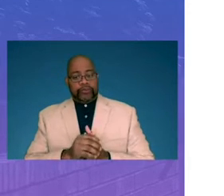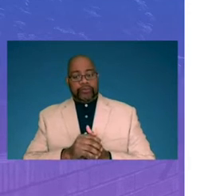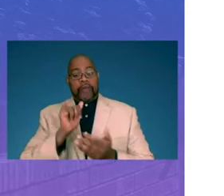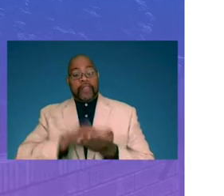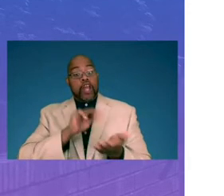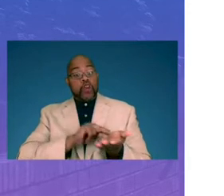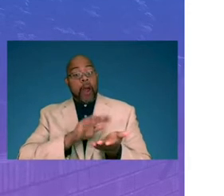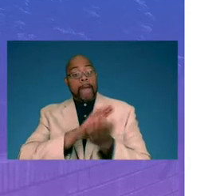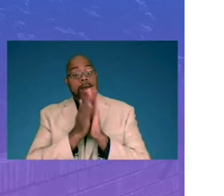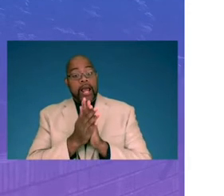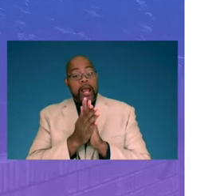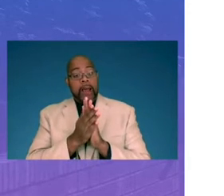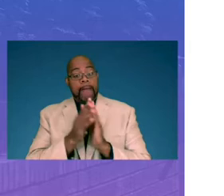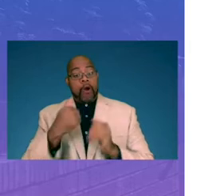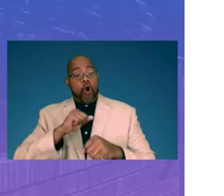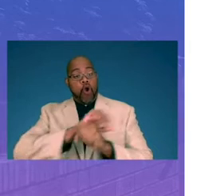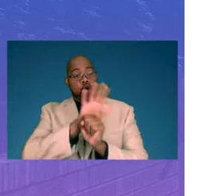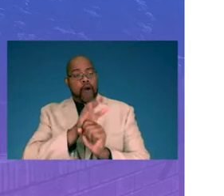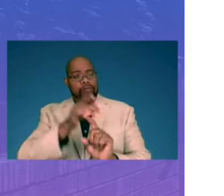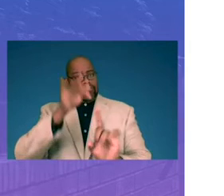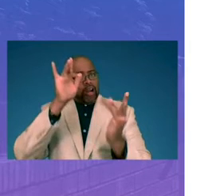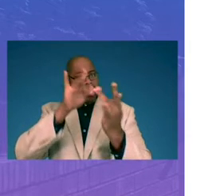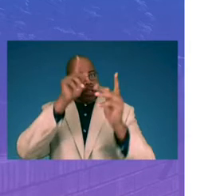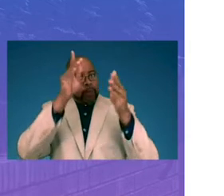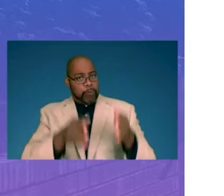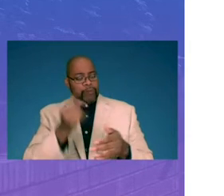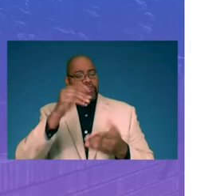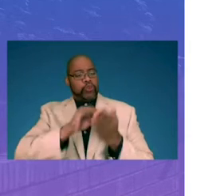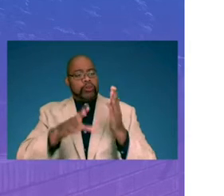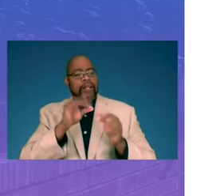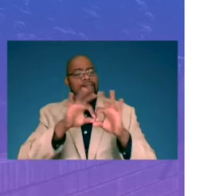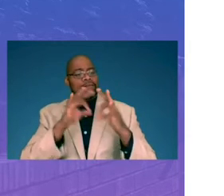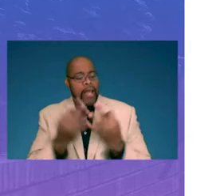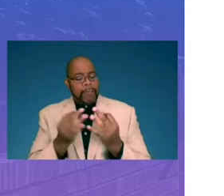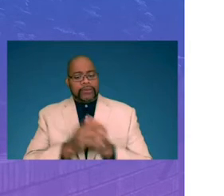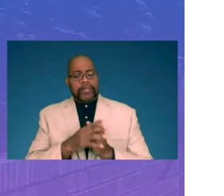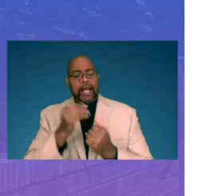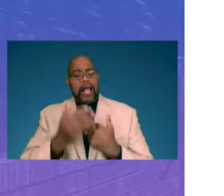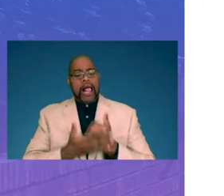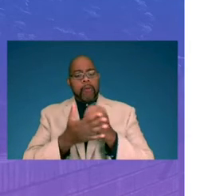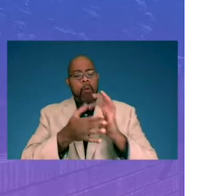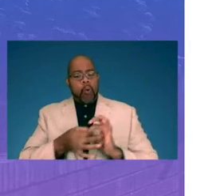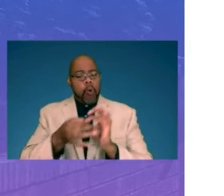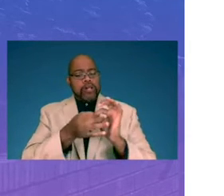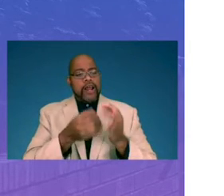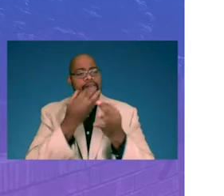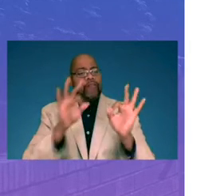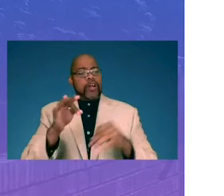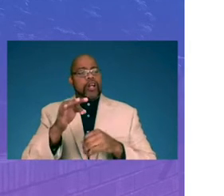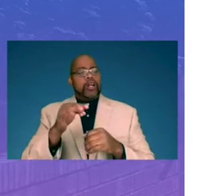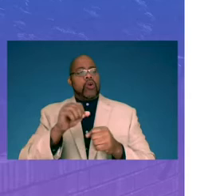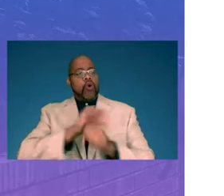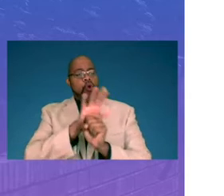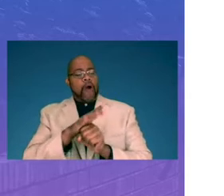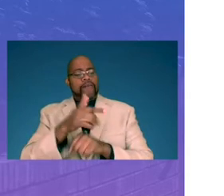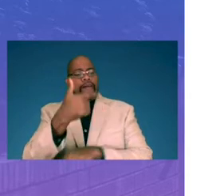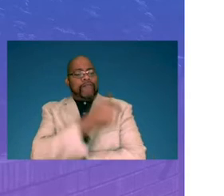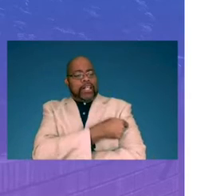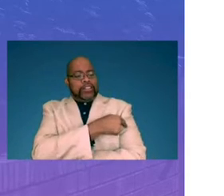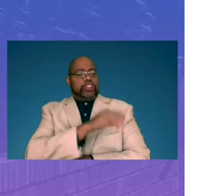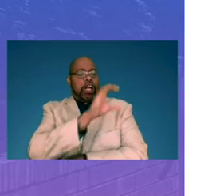nurse became our COVID point of contact for students and families and helped coordinate free COVID vaccination clinics.